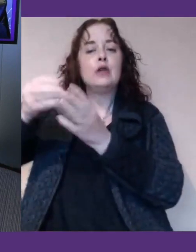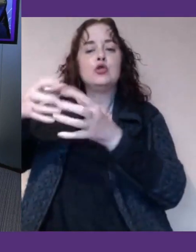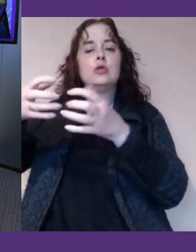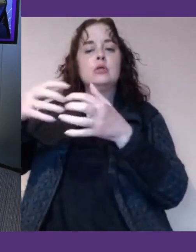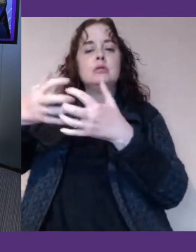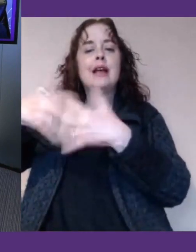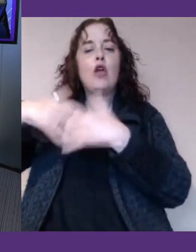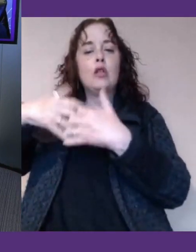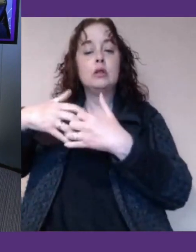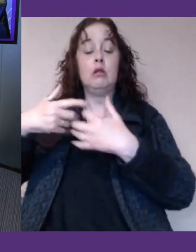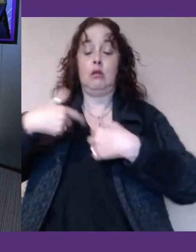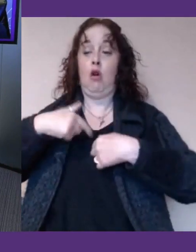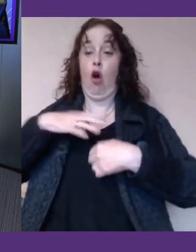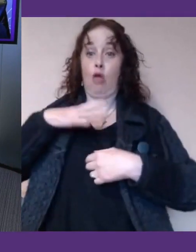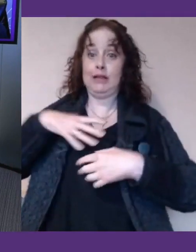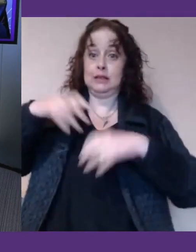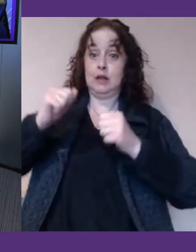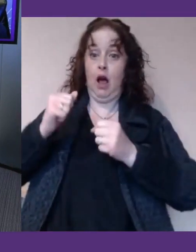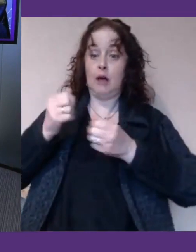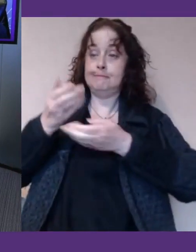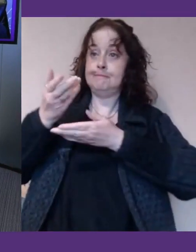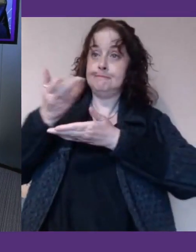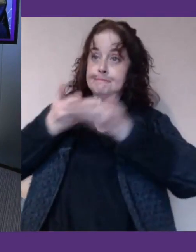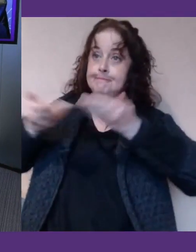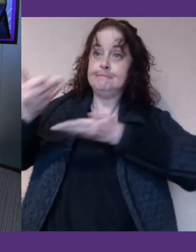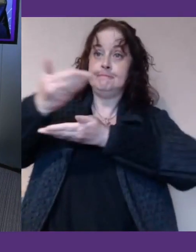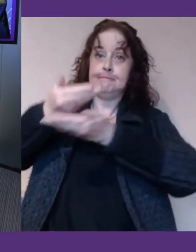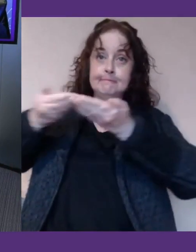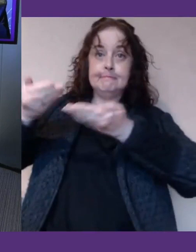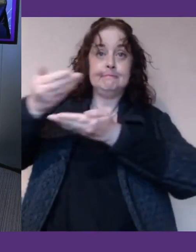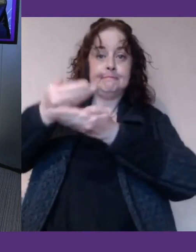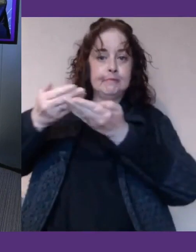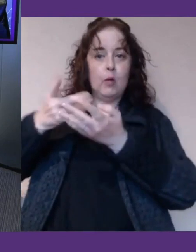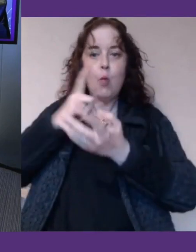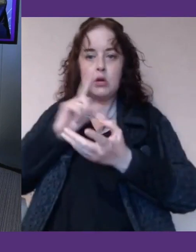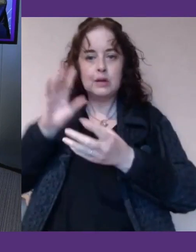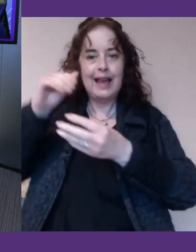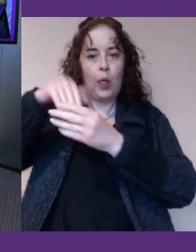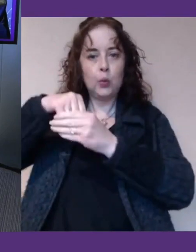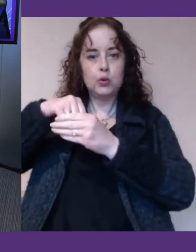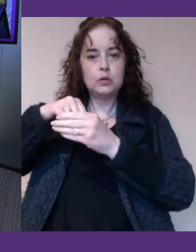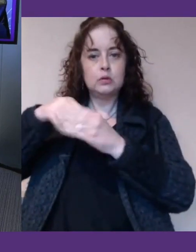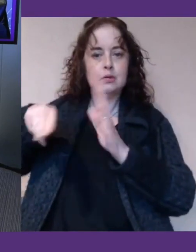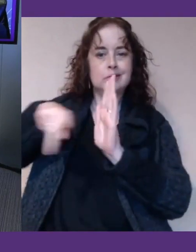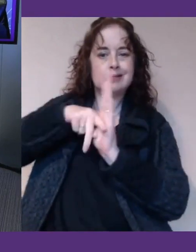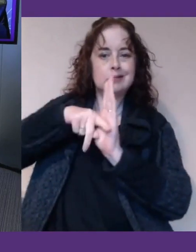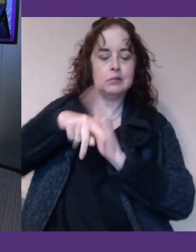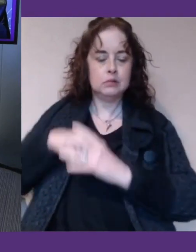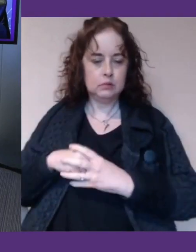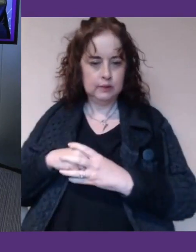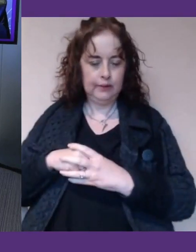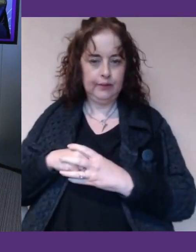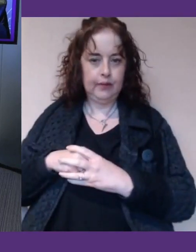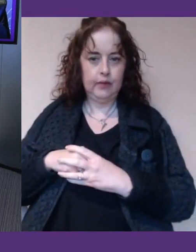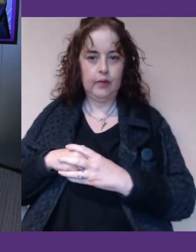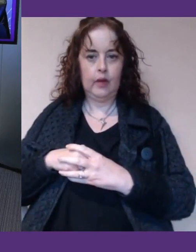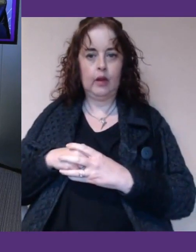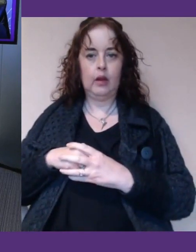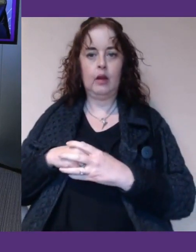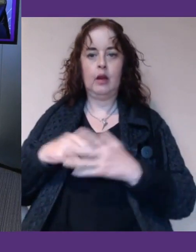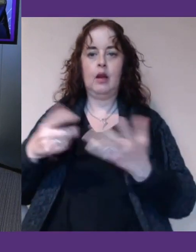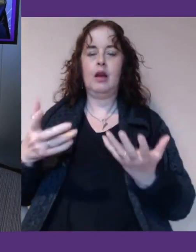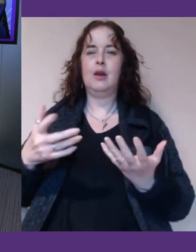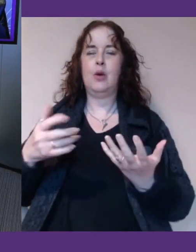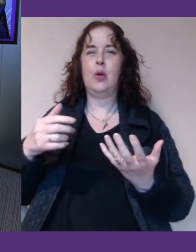talking before it's been set up about what could be the inclusion part of that. So we're a bit predictable in so far